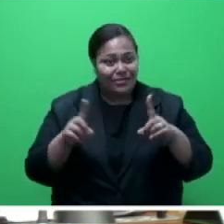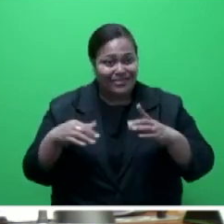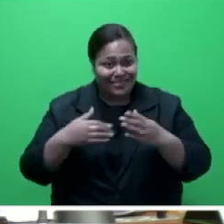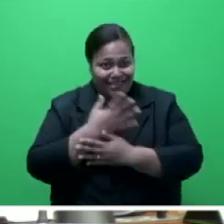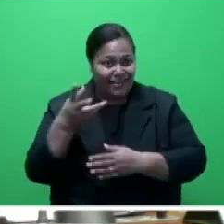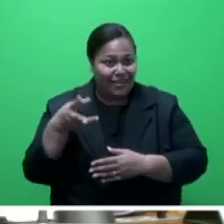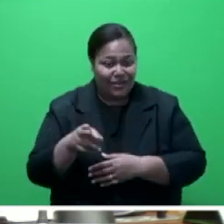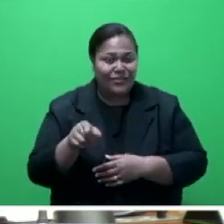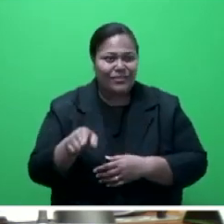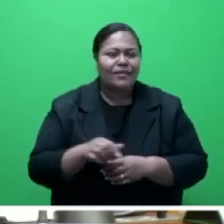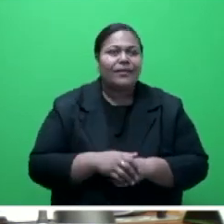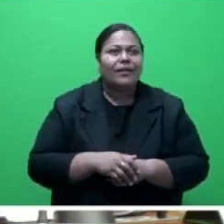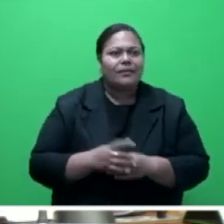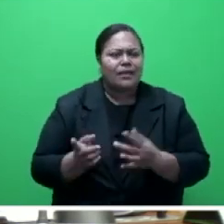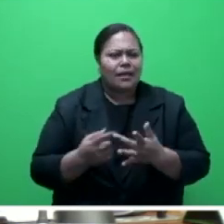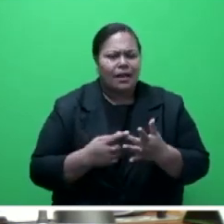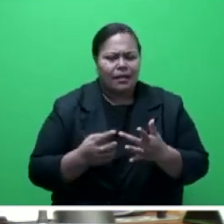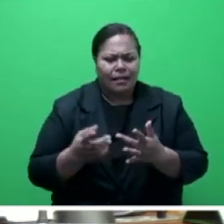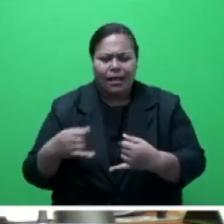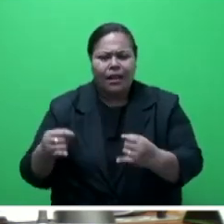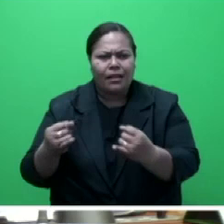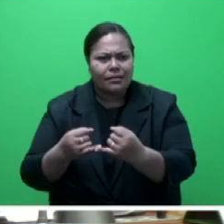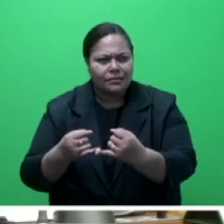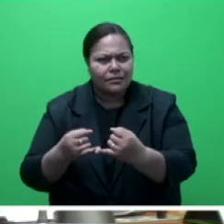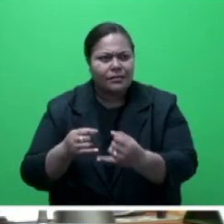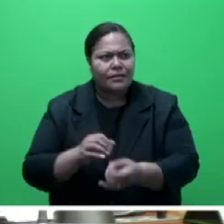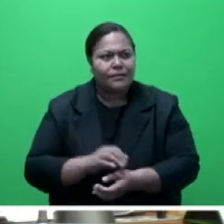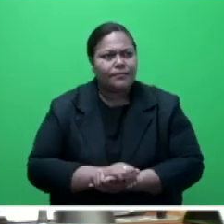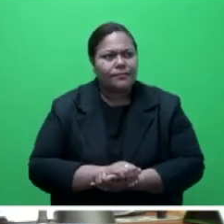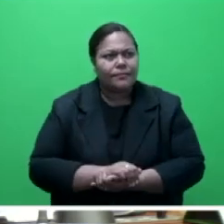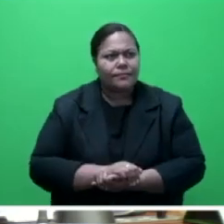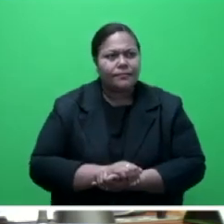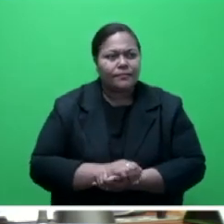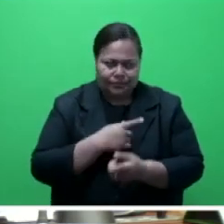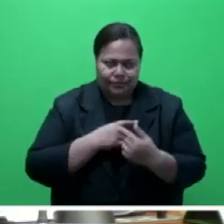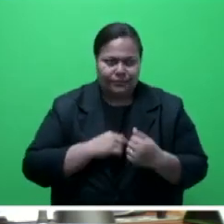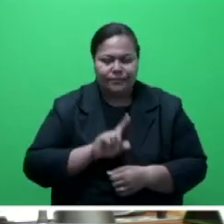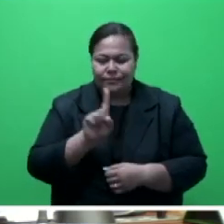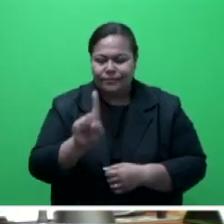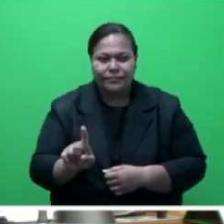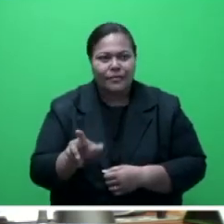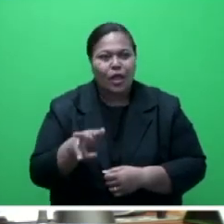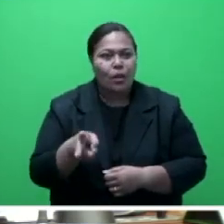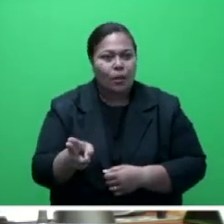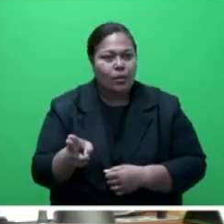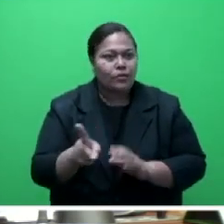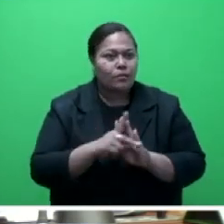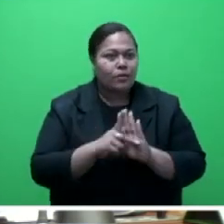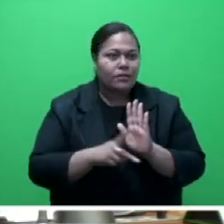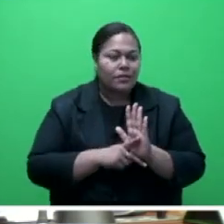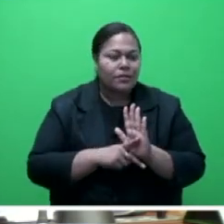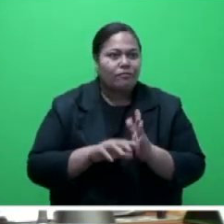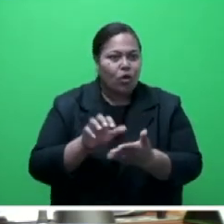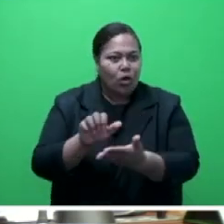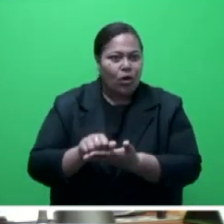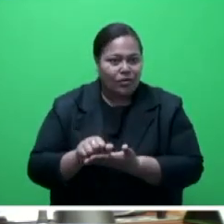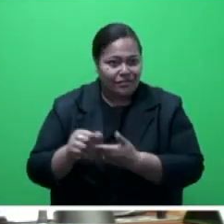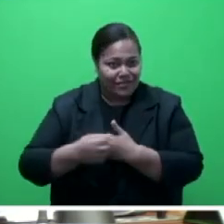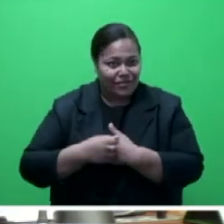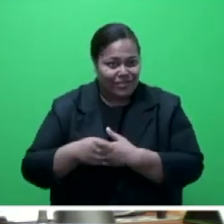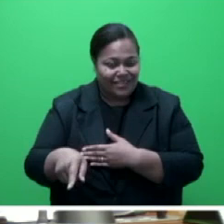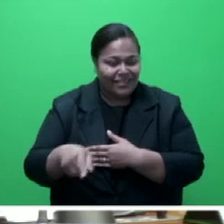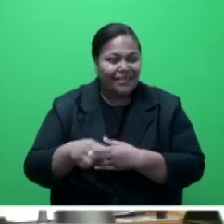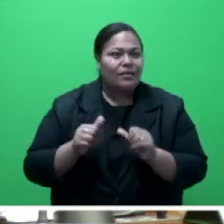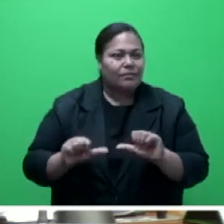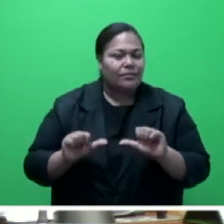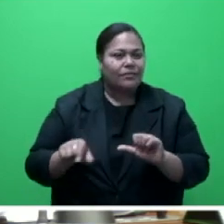Sea Reef, the Fiji's coral reef, to also again launch a policy on conservation and management of the Fiji's coral reefs.